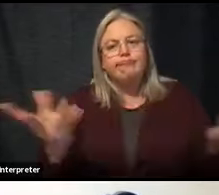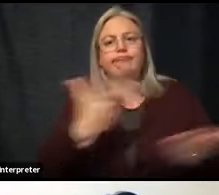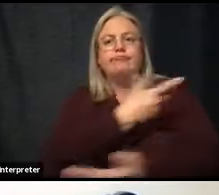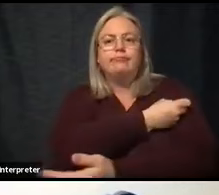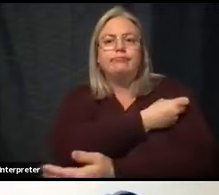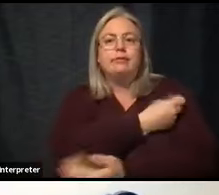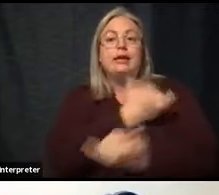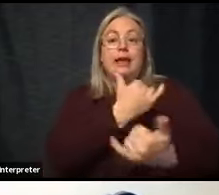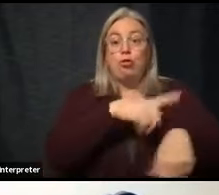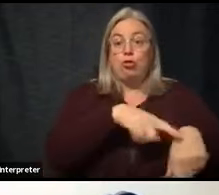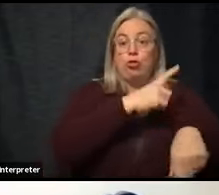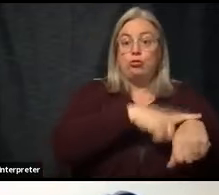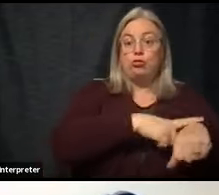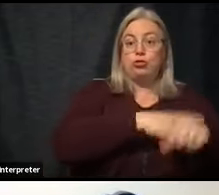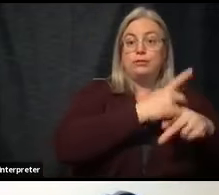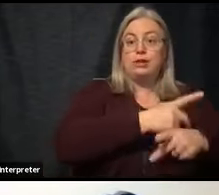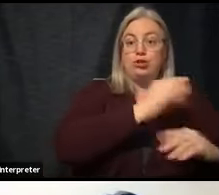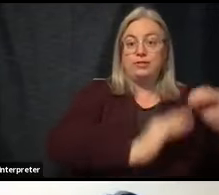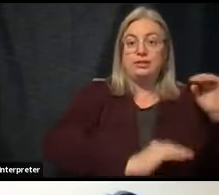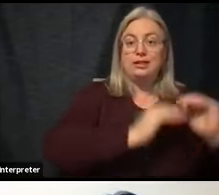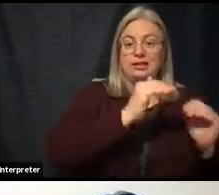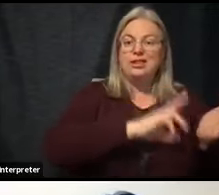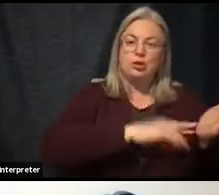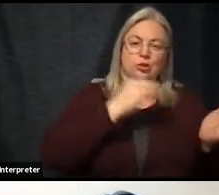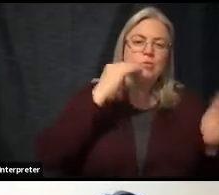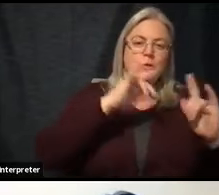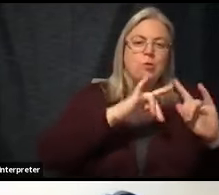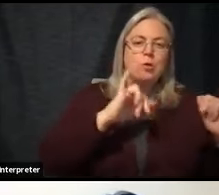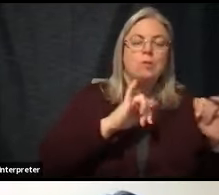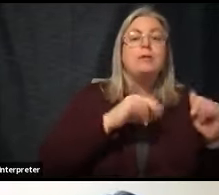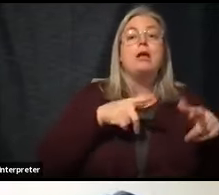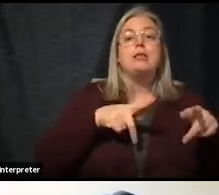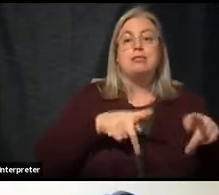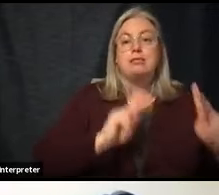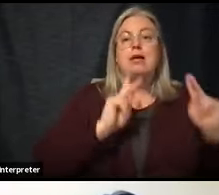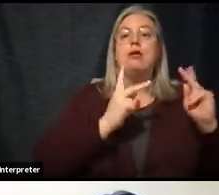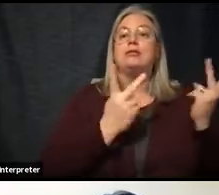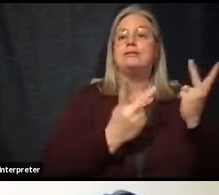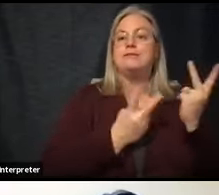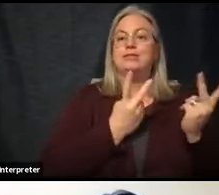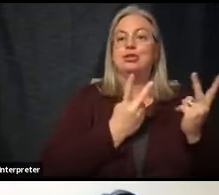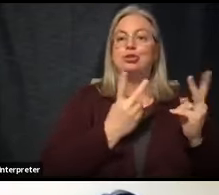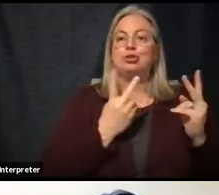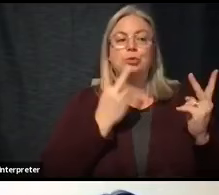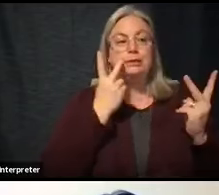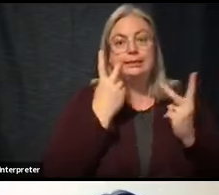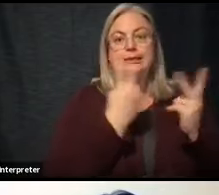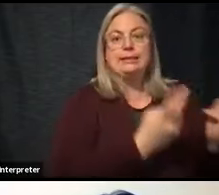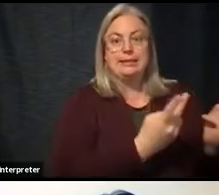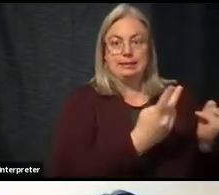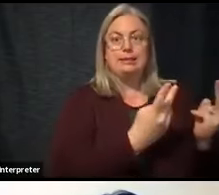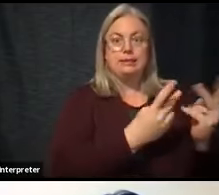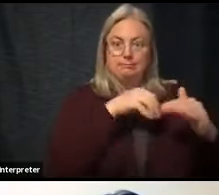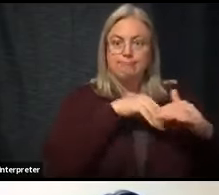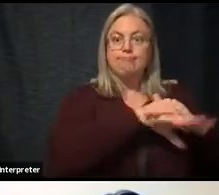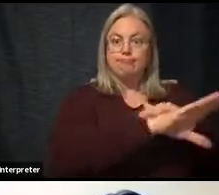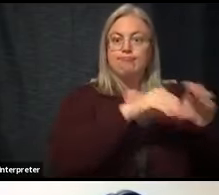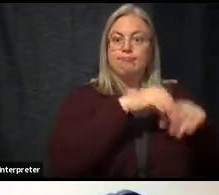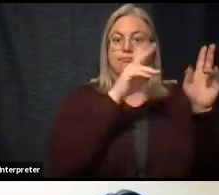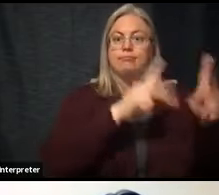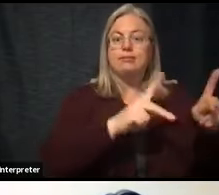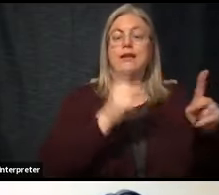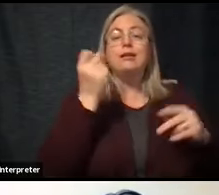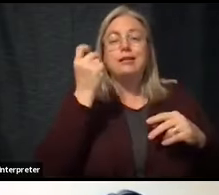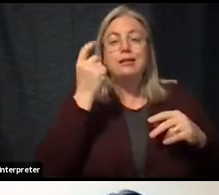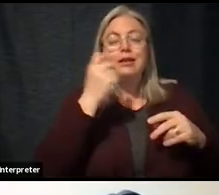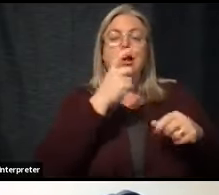long-term care facilities that are allowing visitors and letting people see their loved ones. Uh, again, there are steps